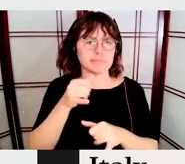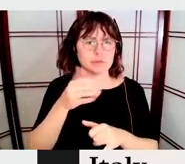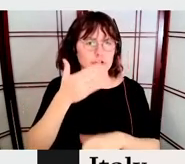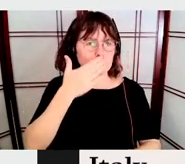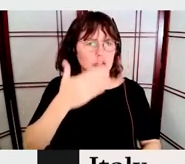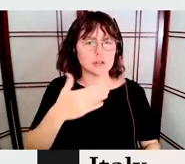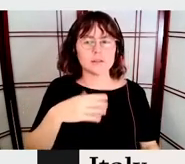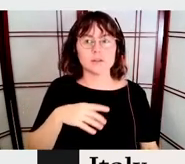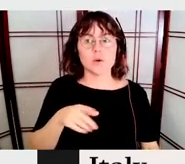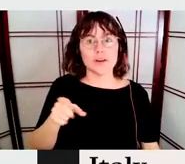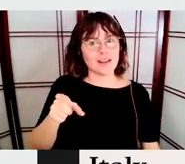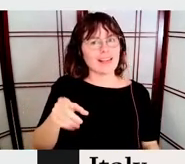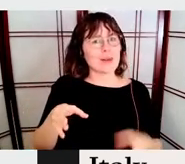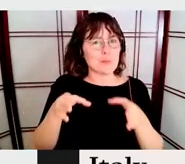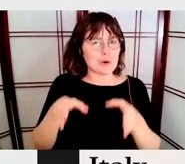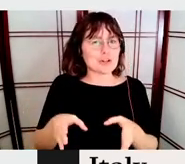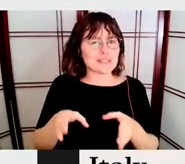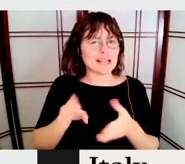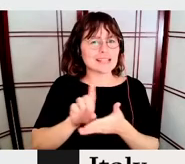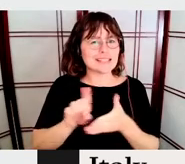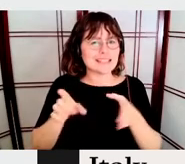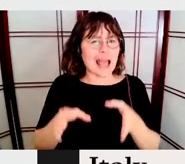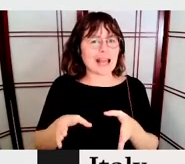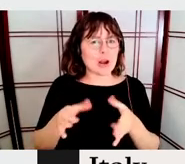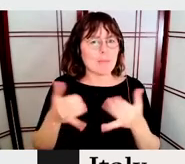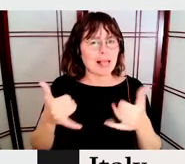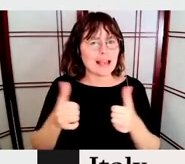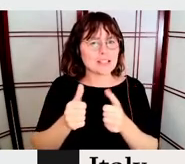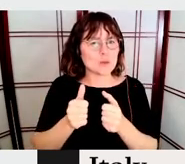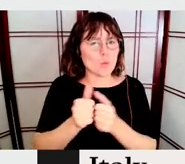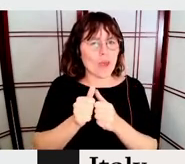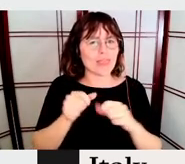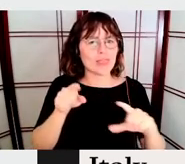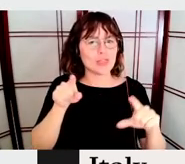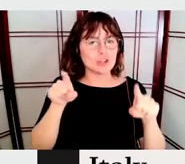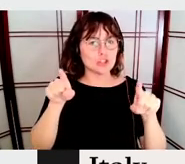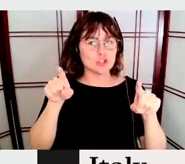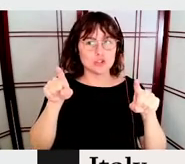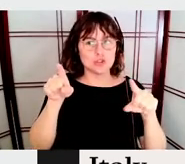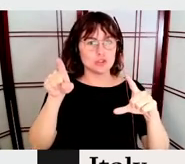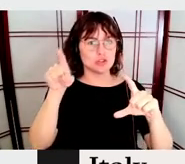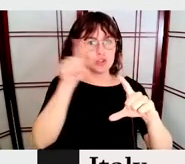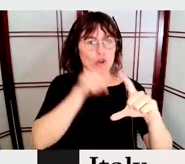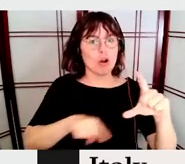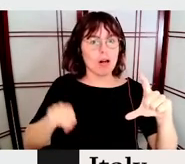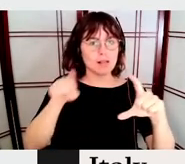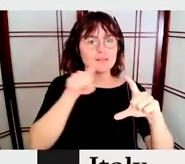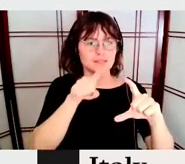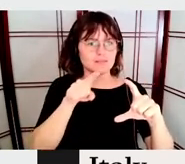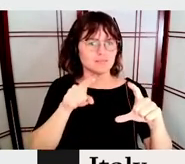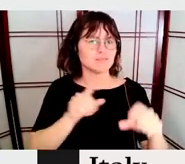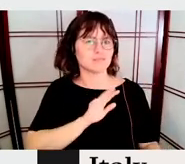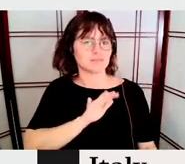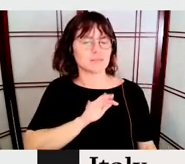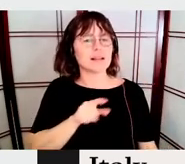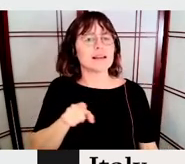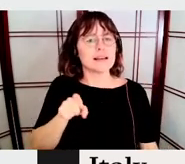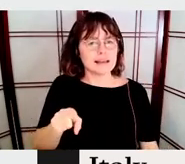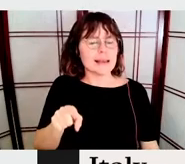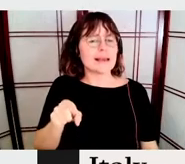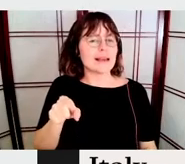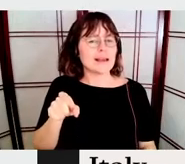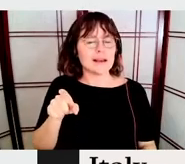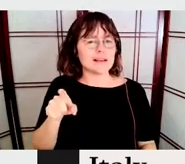circles to construct both shapes. These, these posters, uh, uh, reminds me of the poster that Massimo did for,